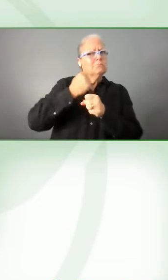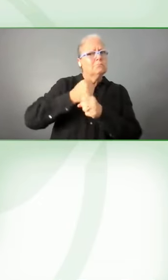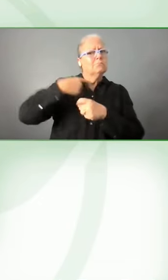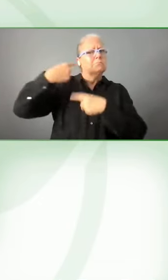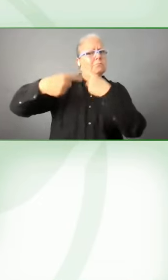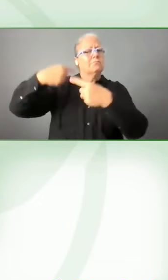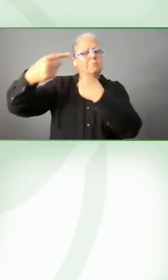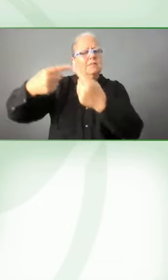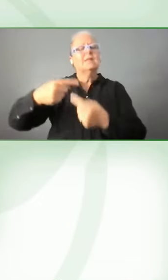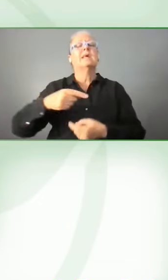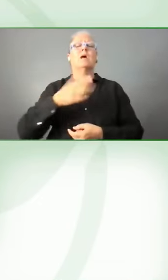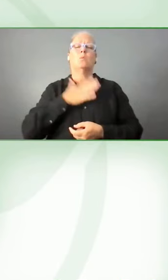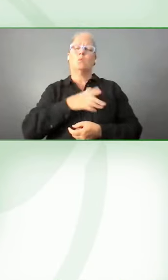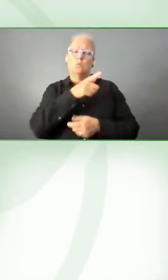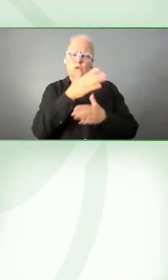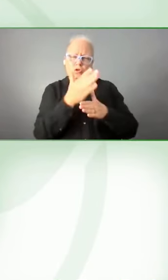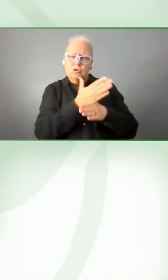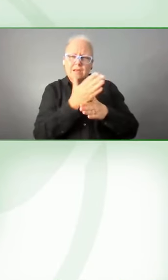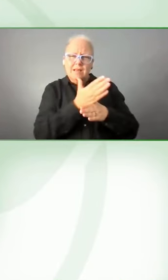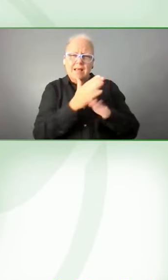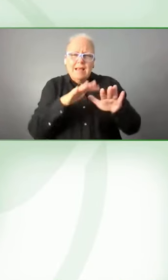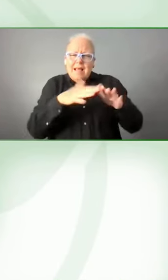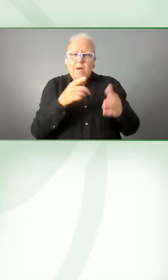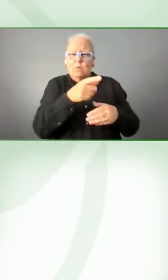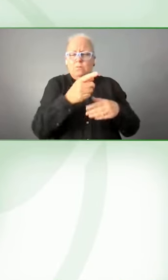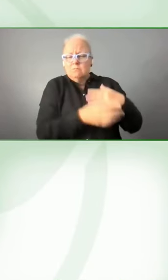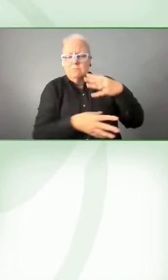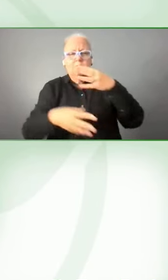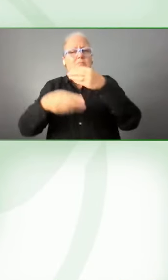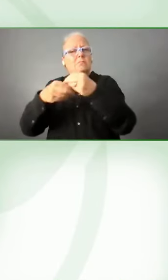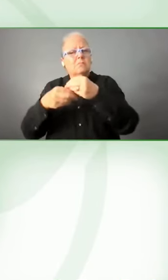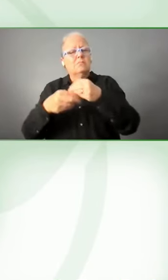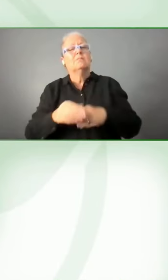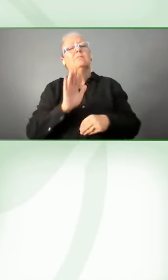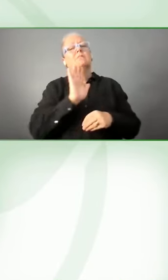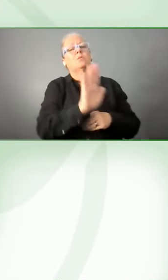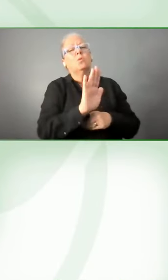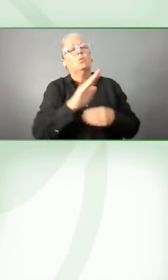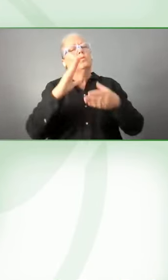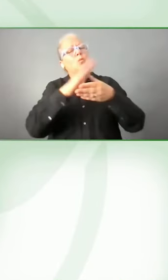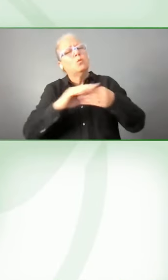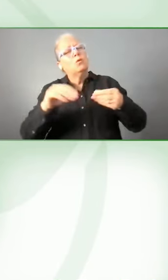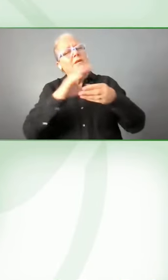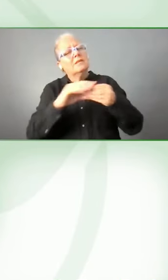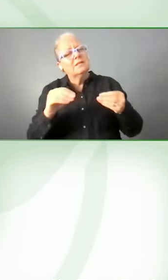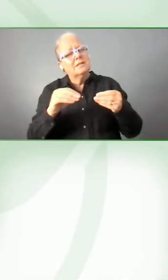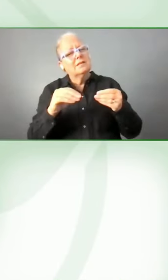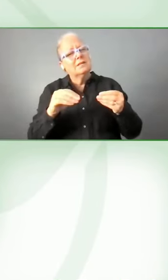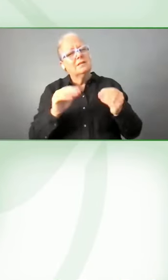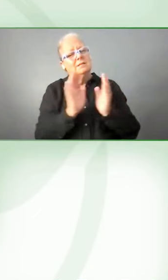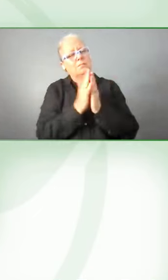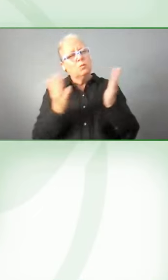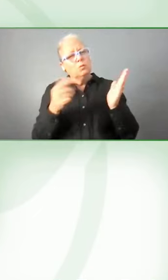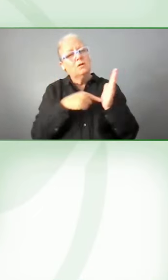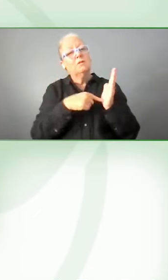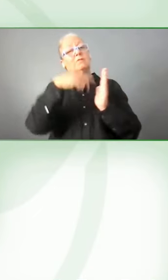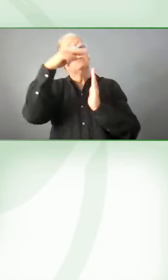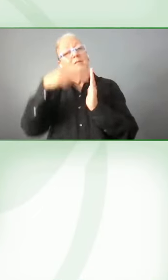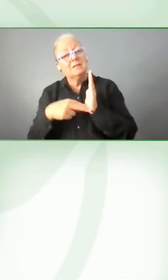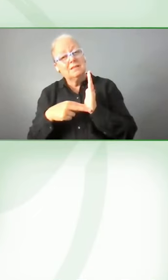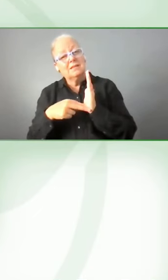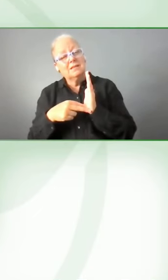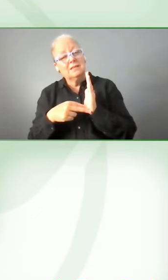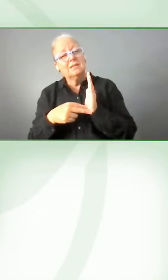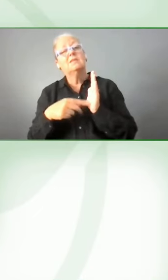added this to your kind of initial storybooks aspect and reading to more of the kind of the skilling